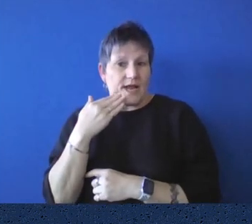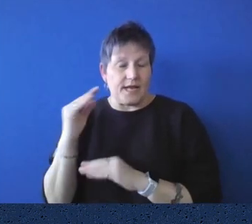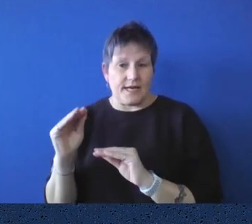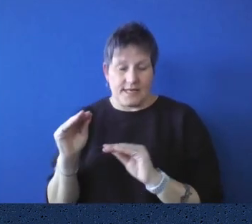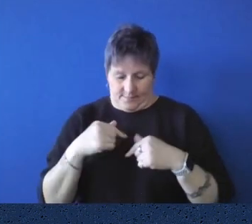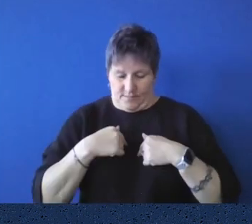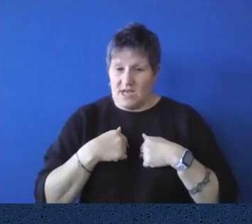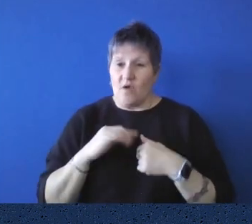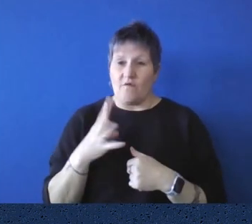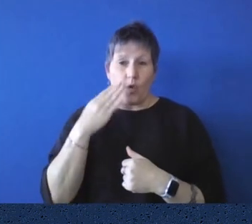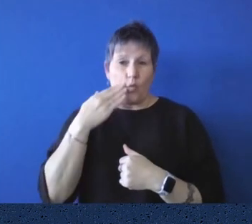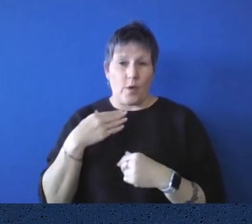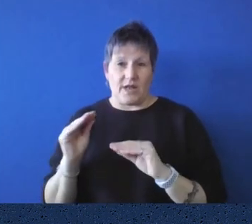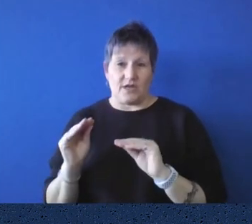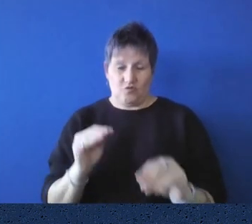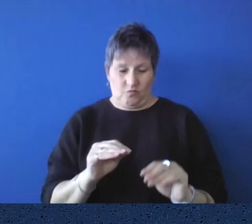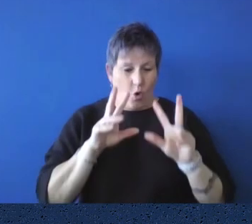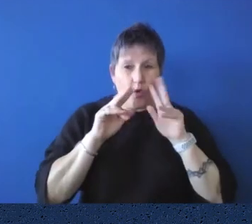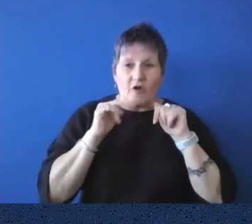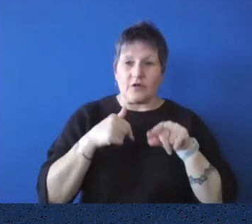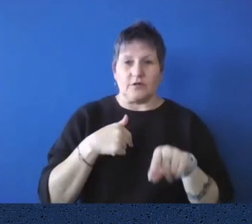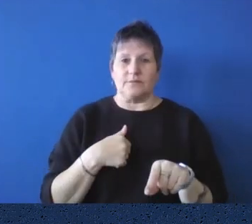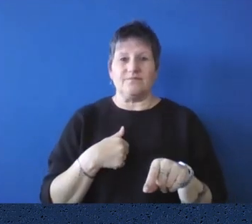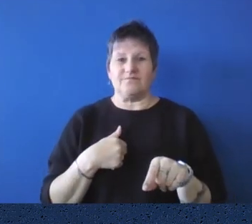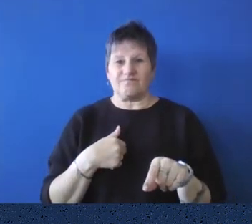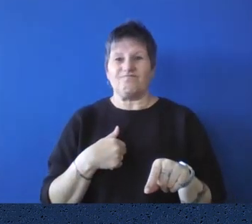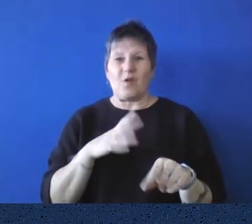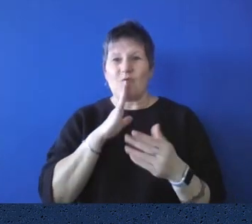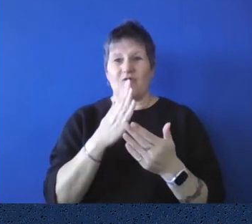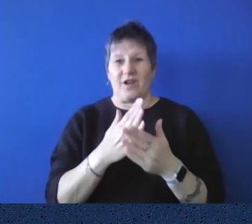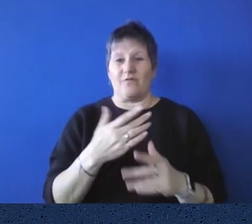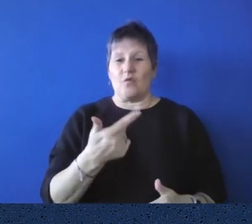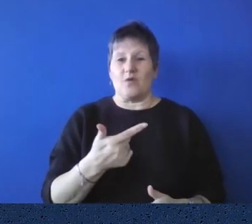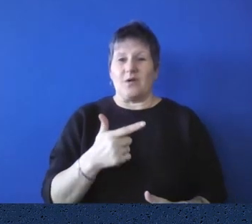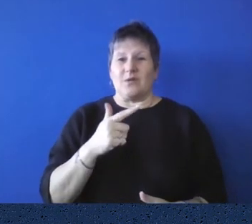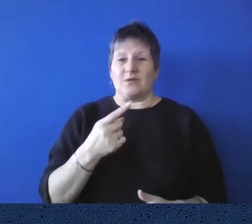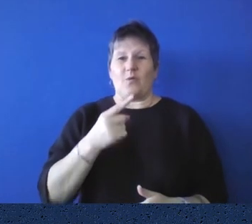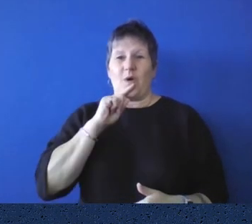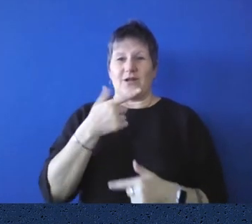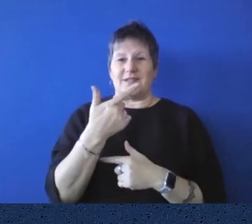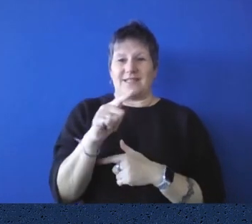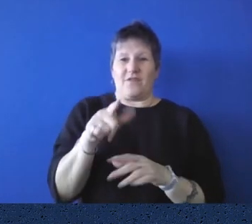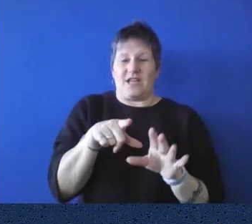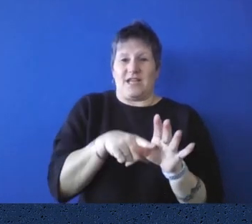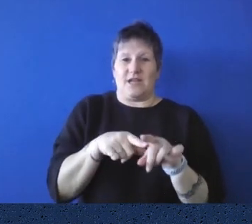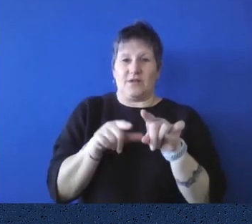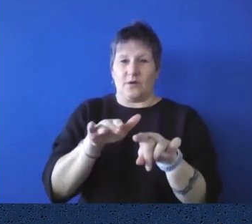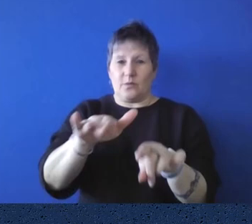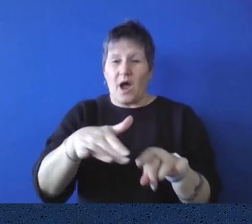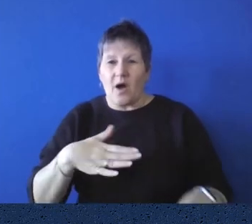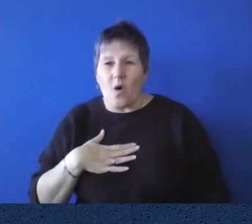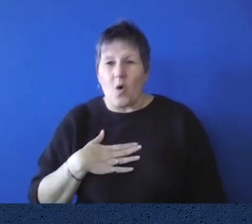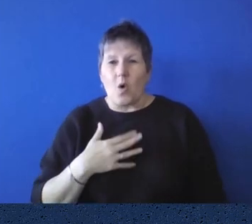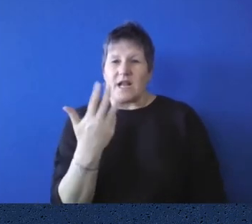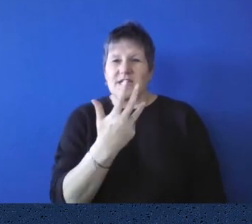So we're getting there, but, um, we've got about a hundred and another, another 170 years to go before. It's rare, rare club, 19 in 170